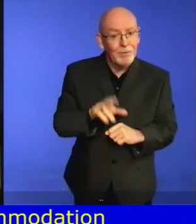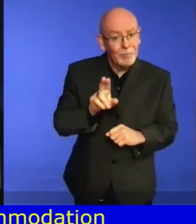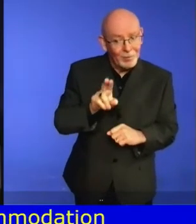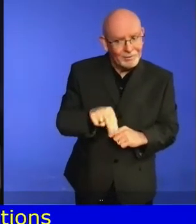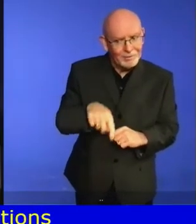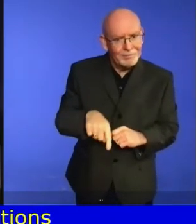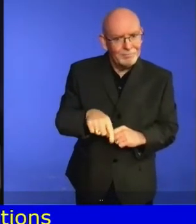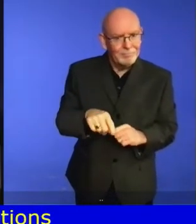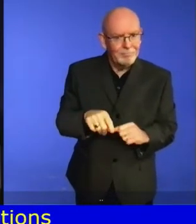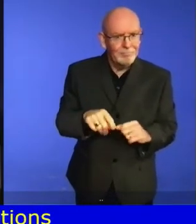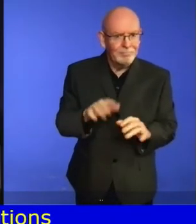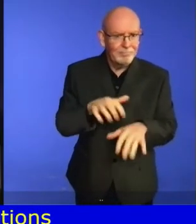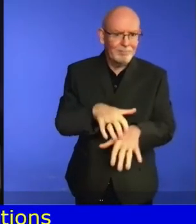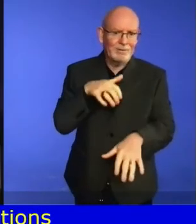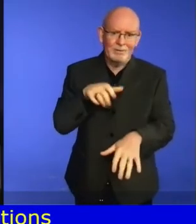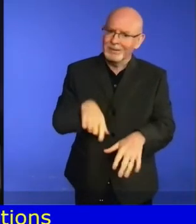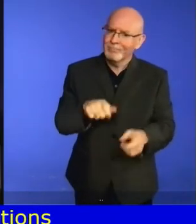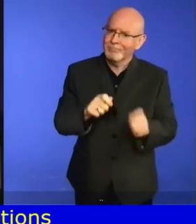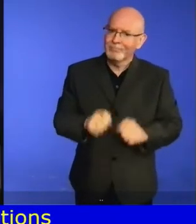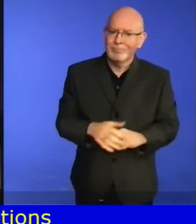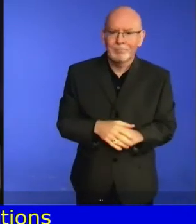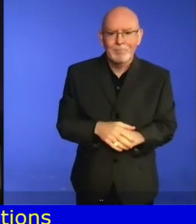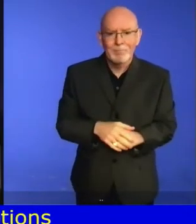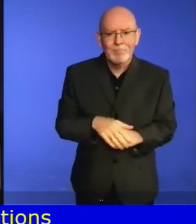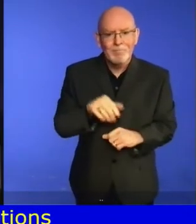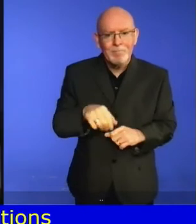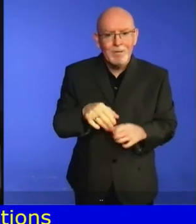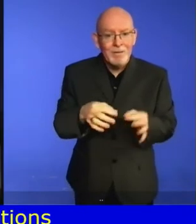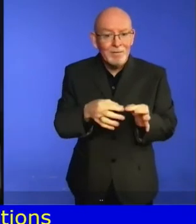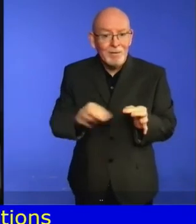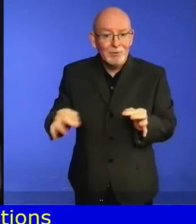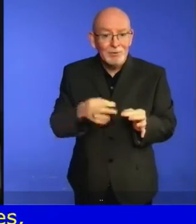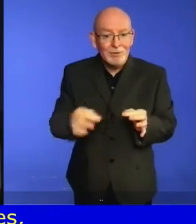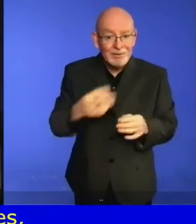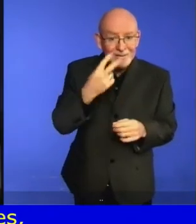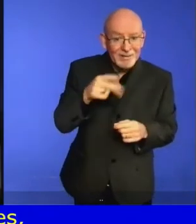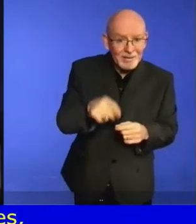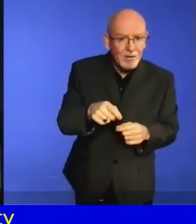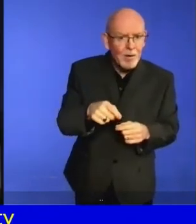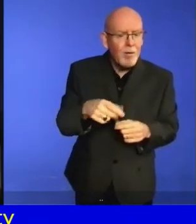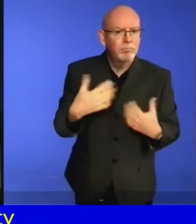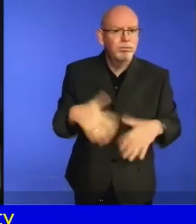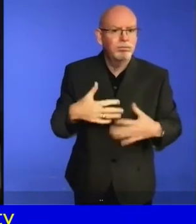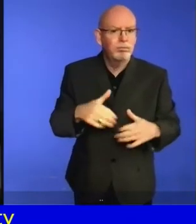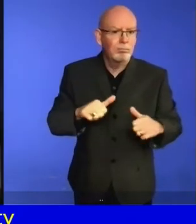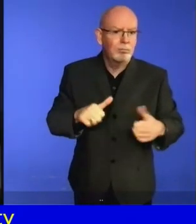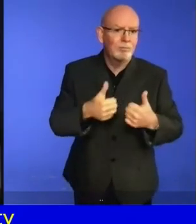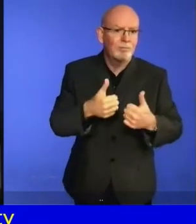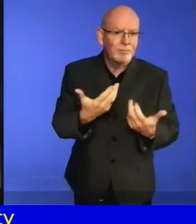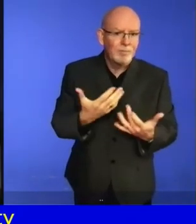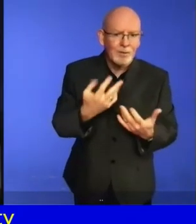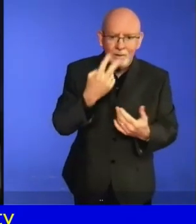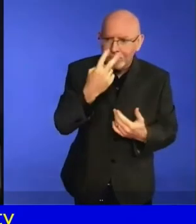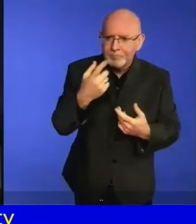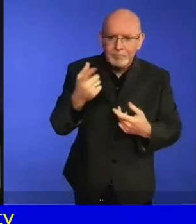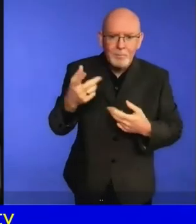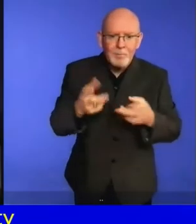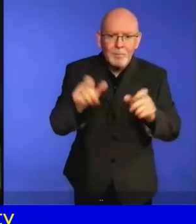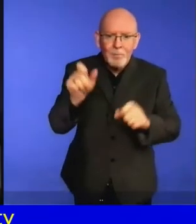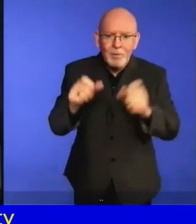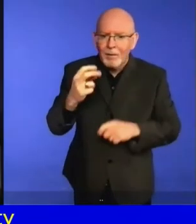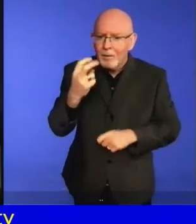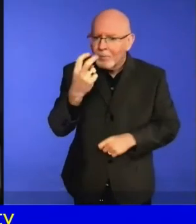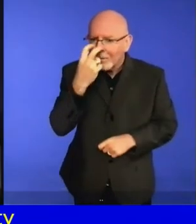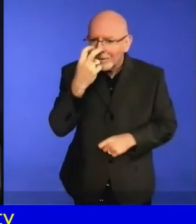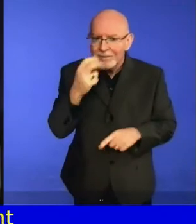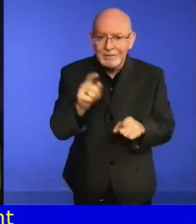in Committee members having no choice but to rely on the support of personal assistants whose work is not financially